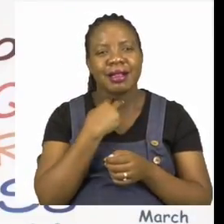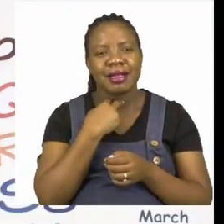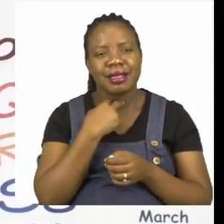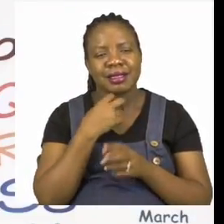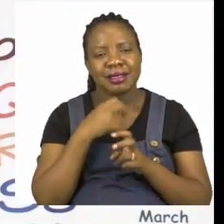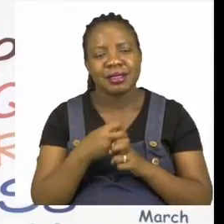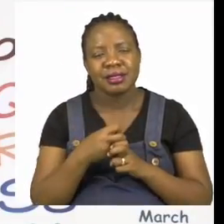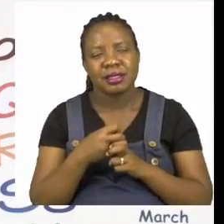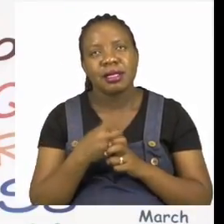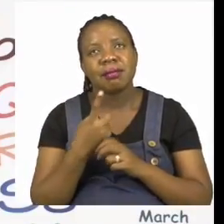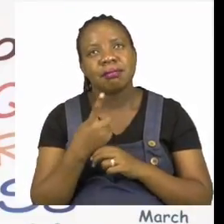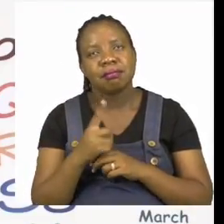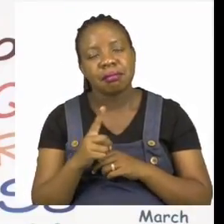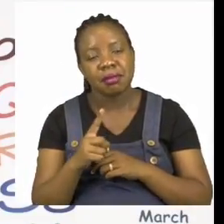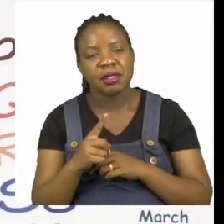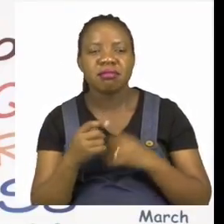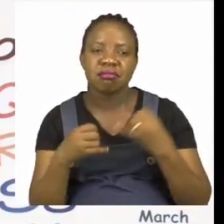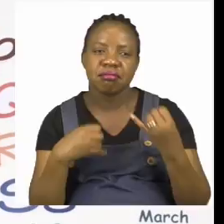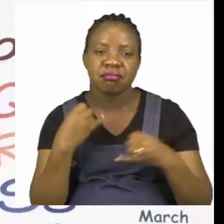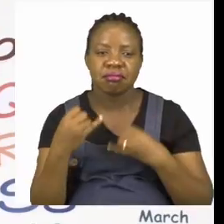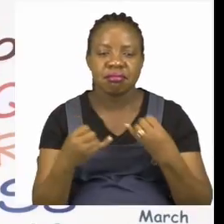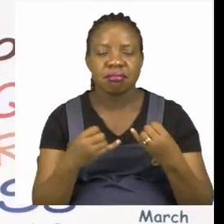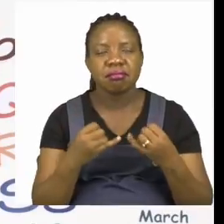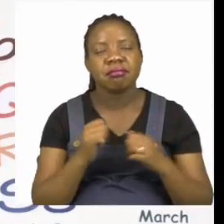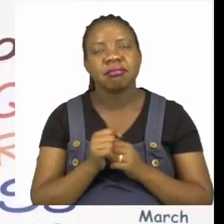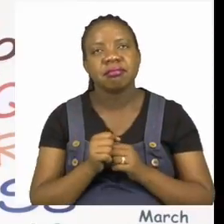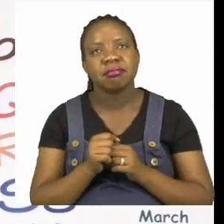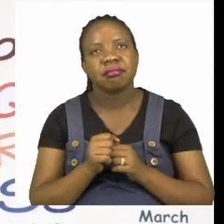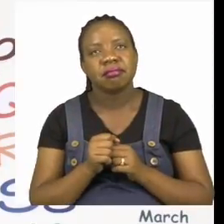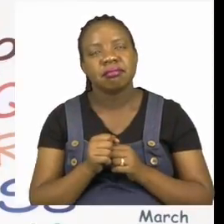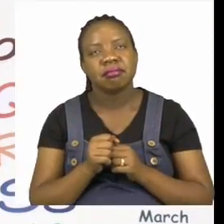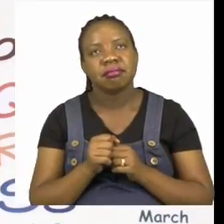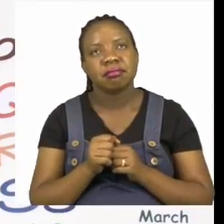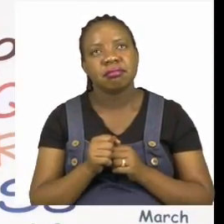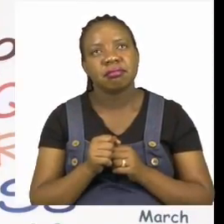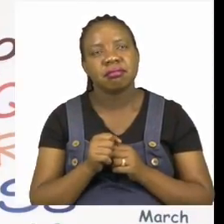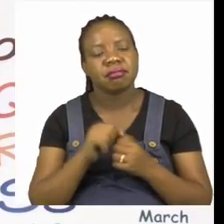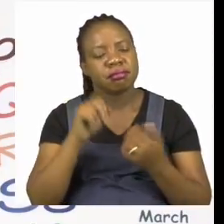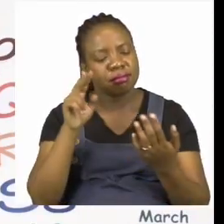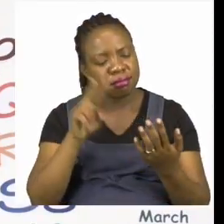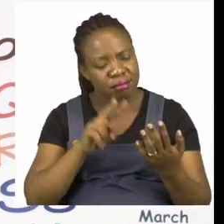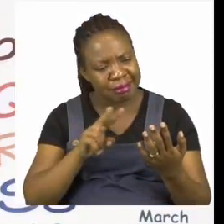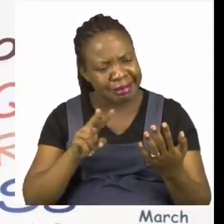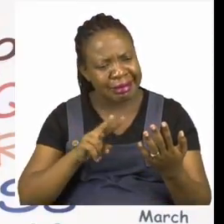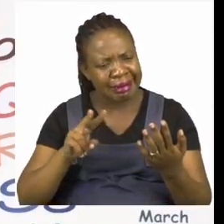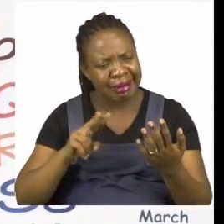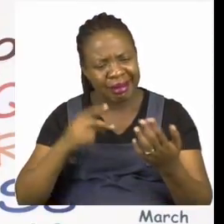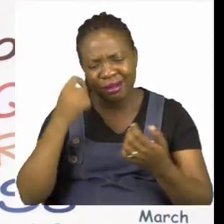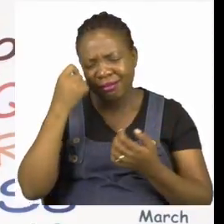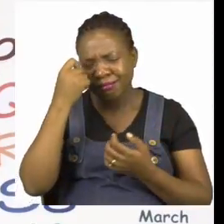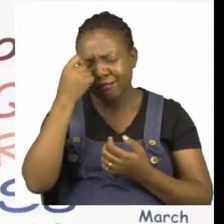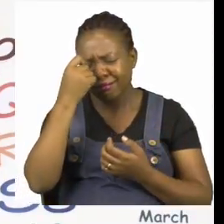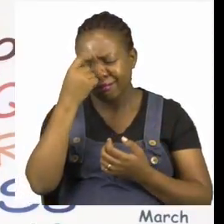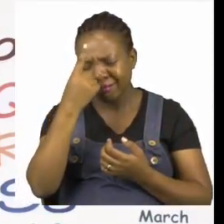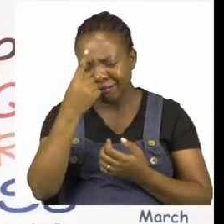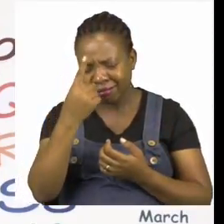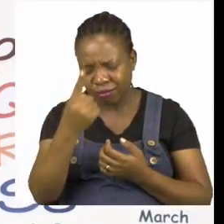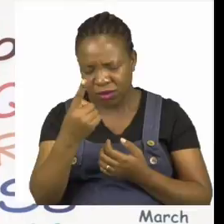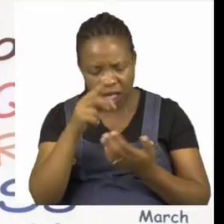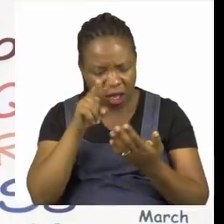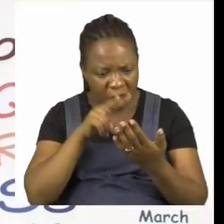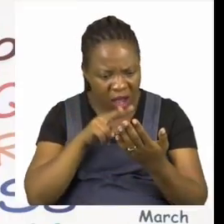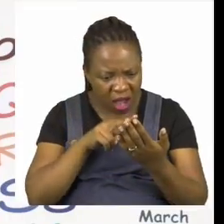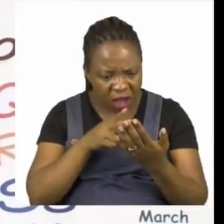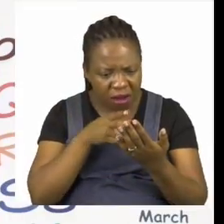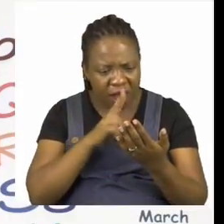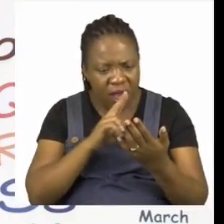Have fun with all the activities for today. Please read carefully and check your work before you can move